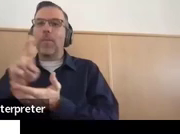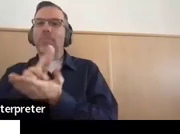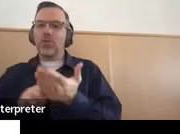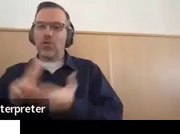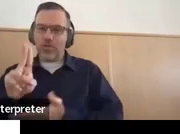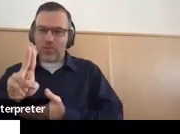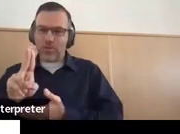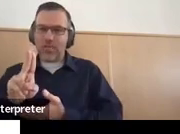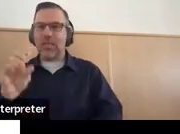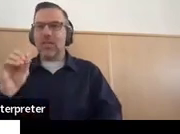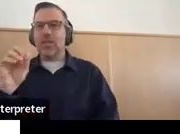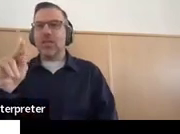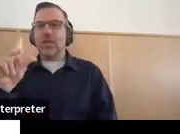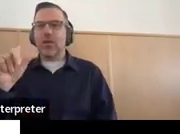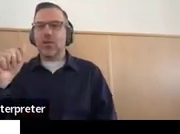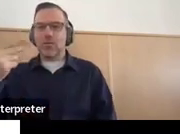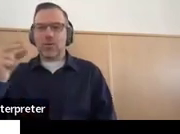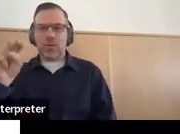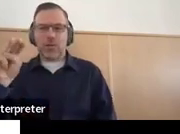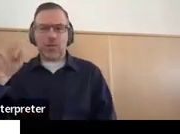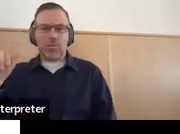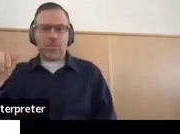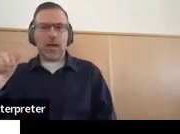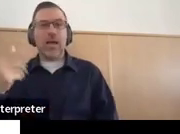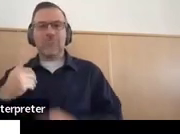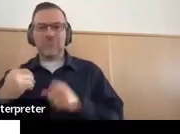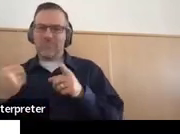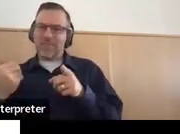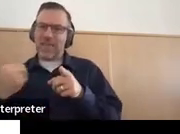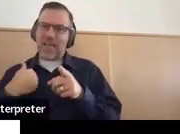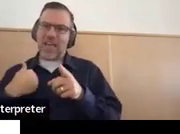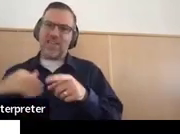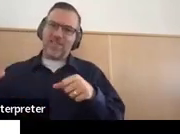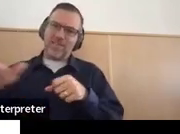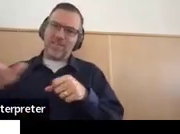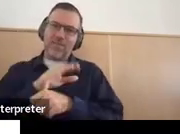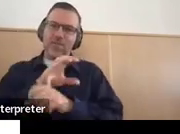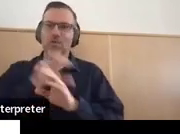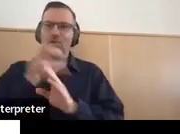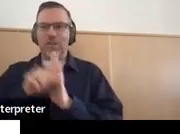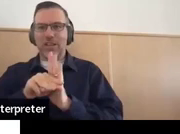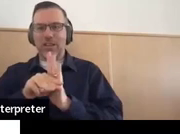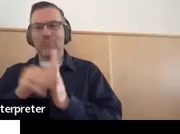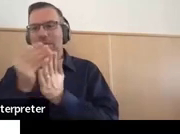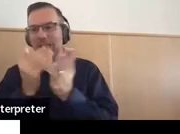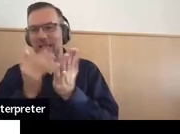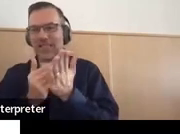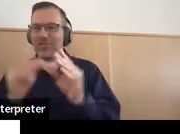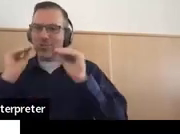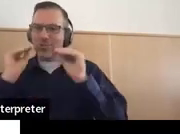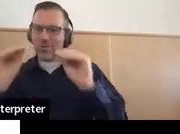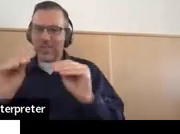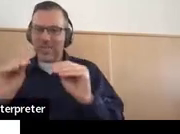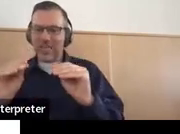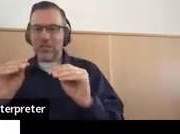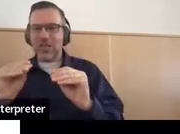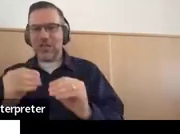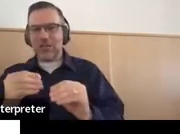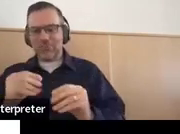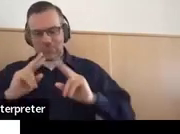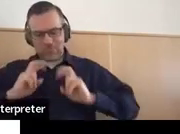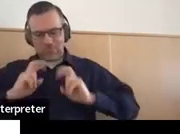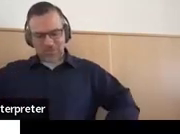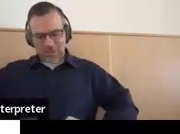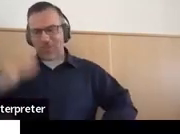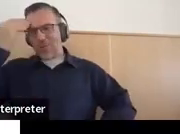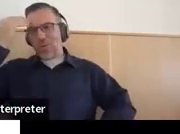curriculum about lessons for teaching self-awareness and self-advocacy, and it's all online.